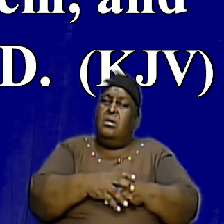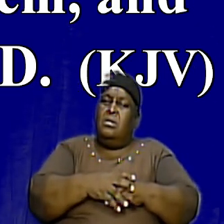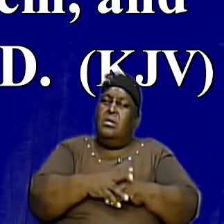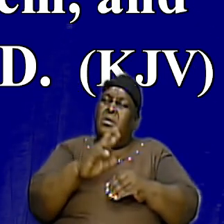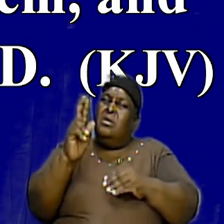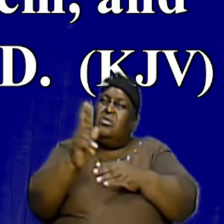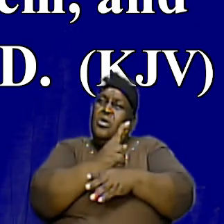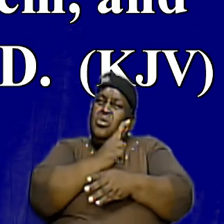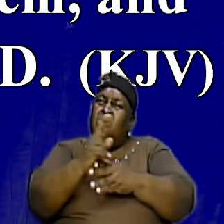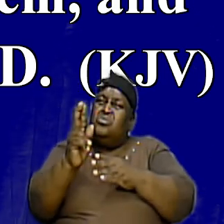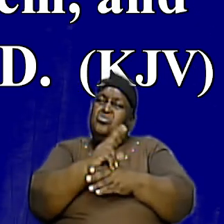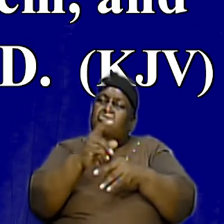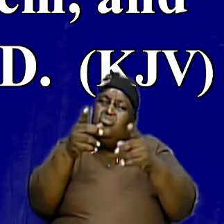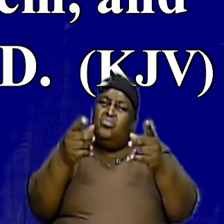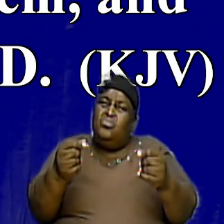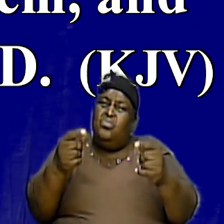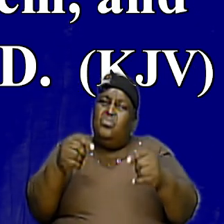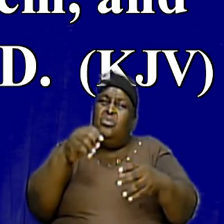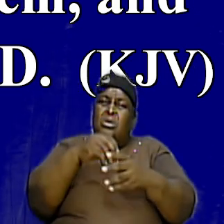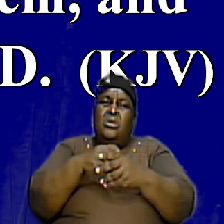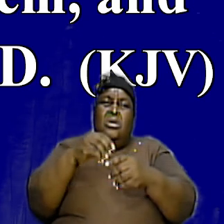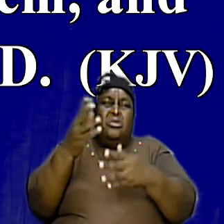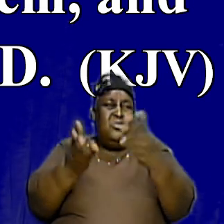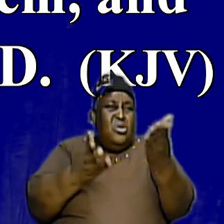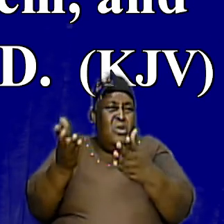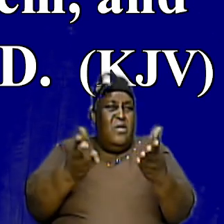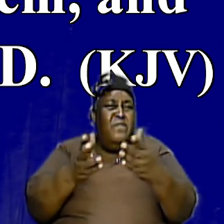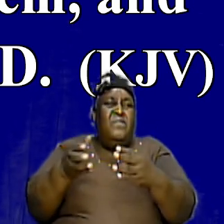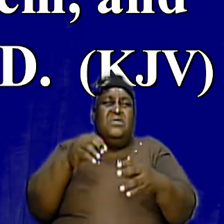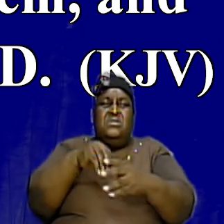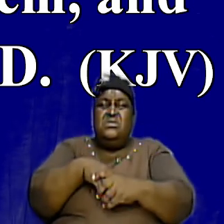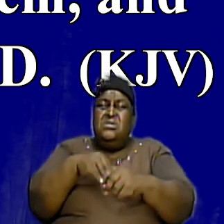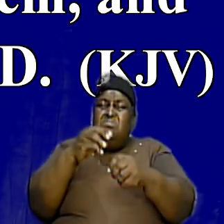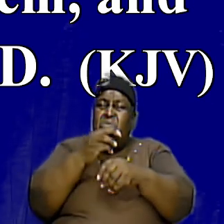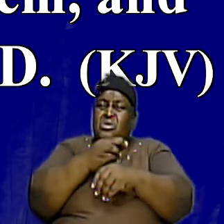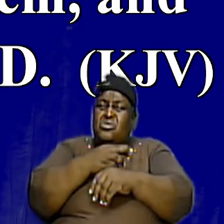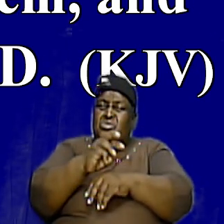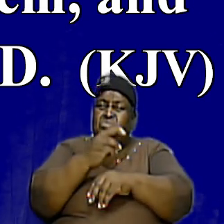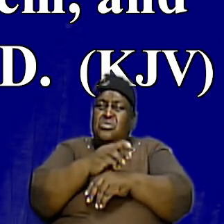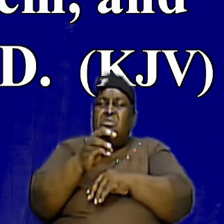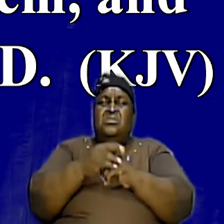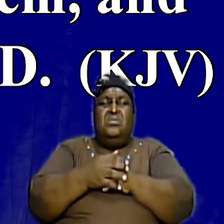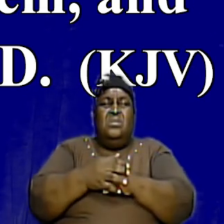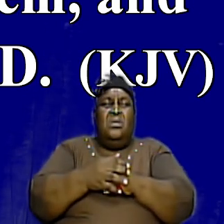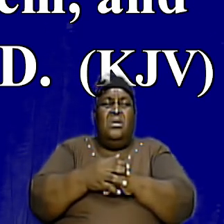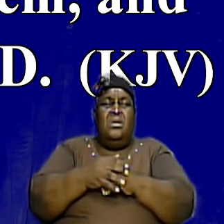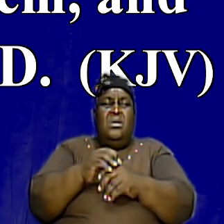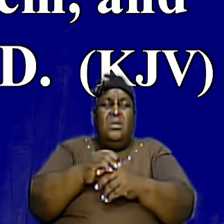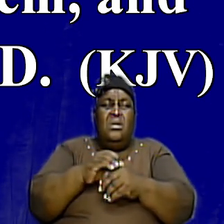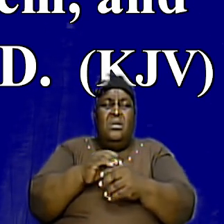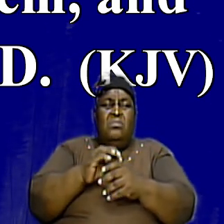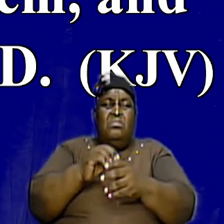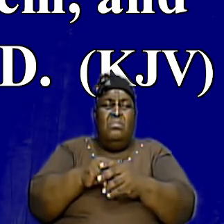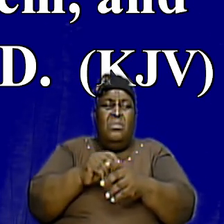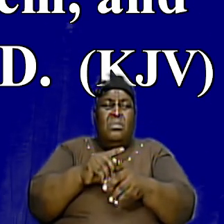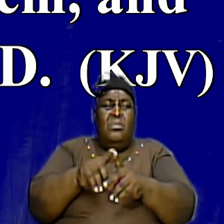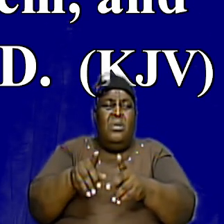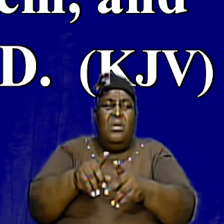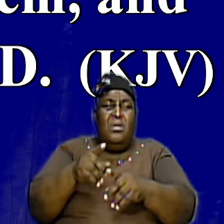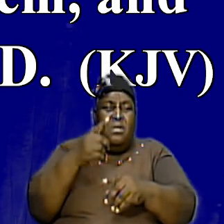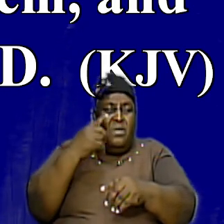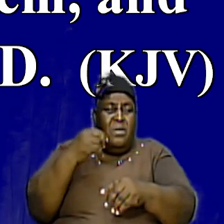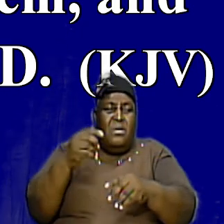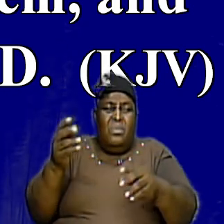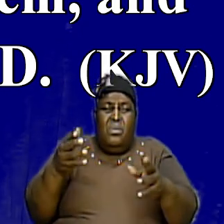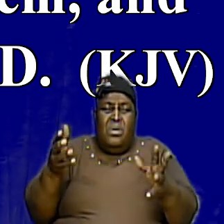in service in ministry in the tabernacle in the wilderness in the church in the wilderness but for whatever